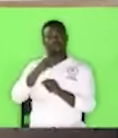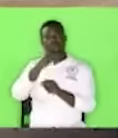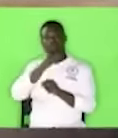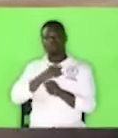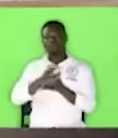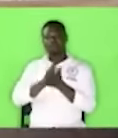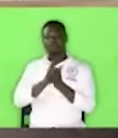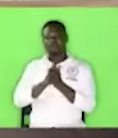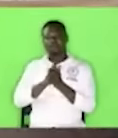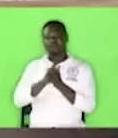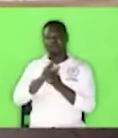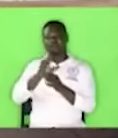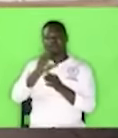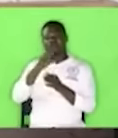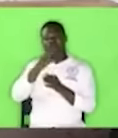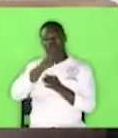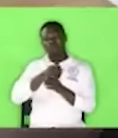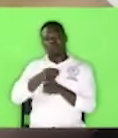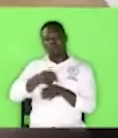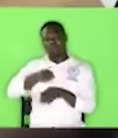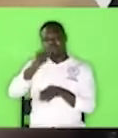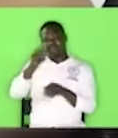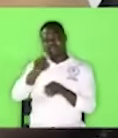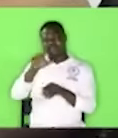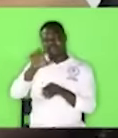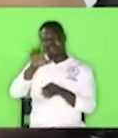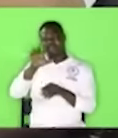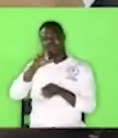appeared. Eventually, he died.